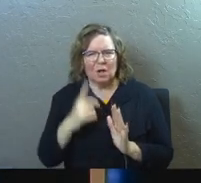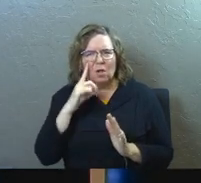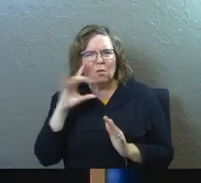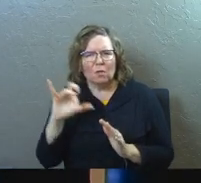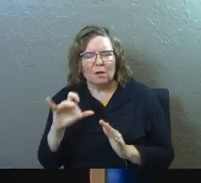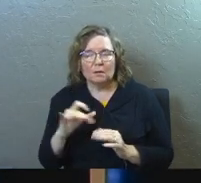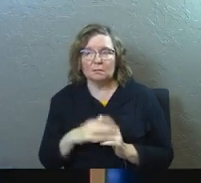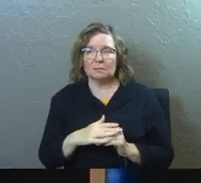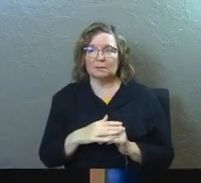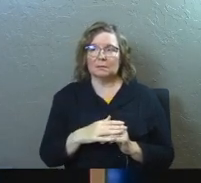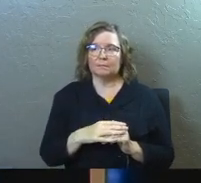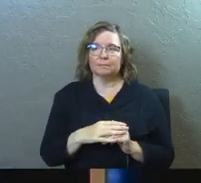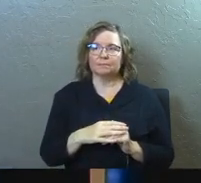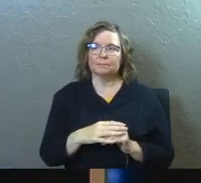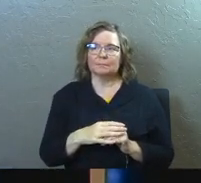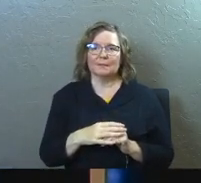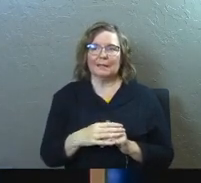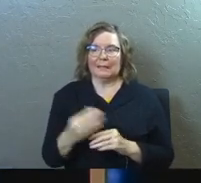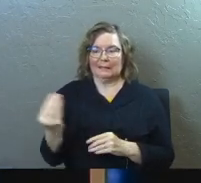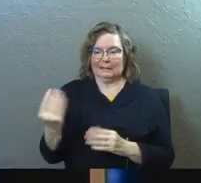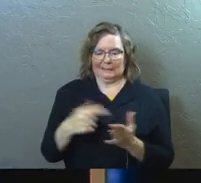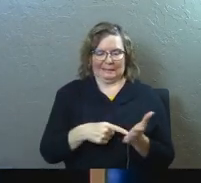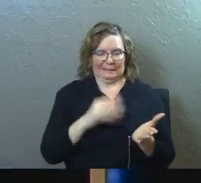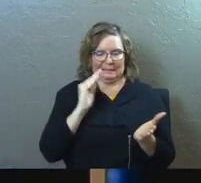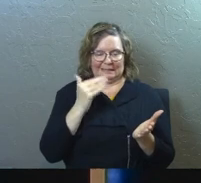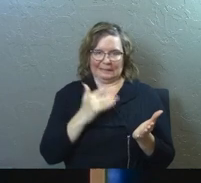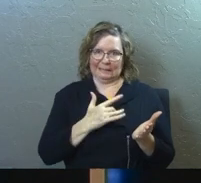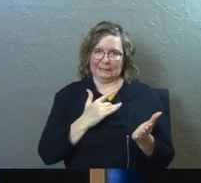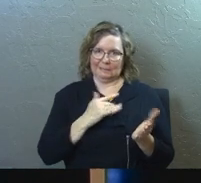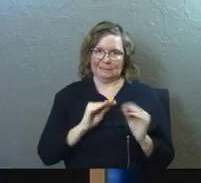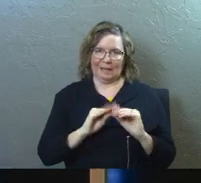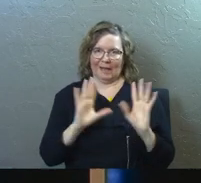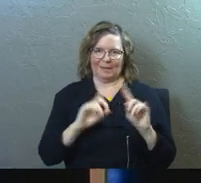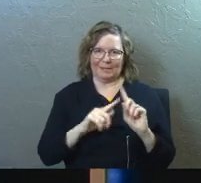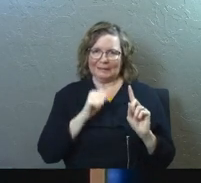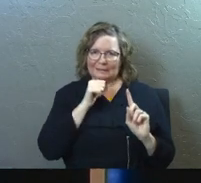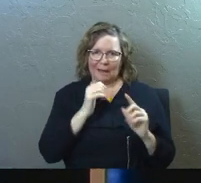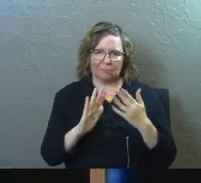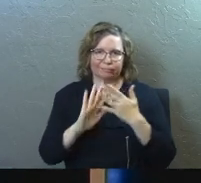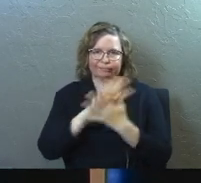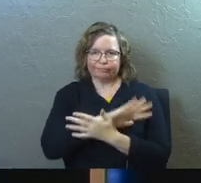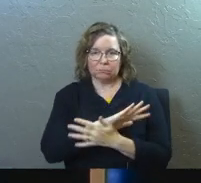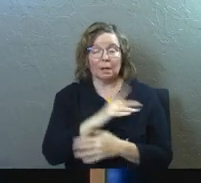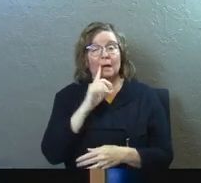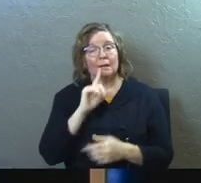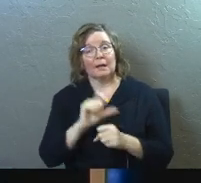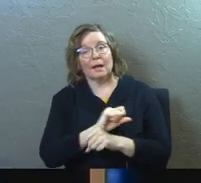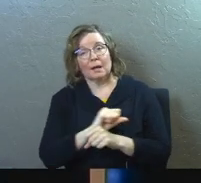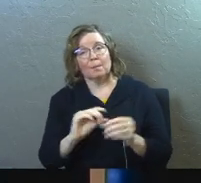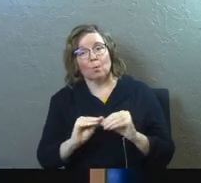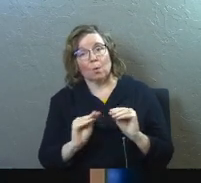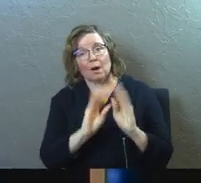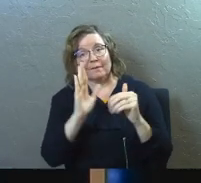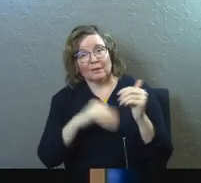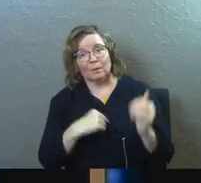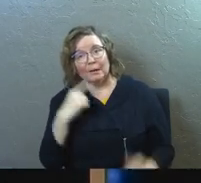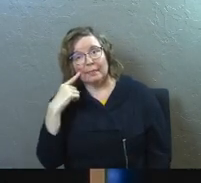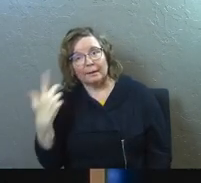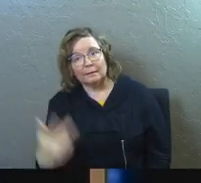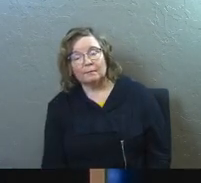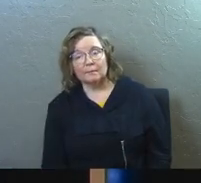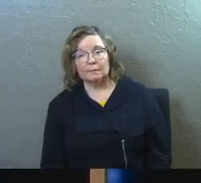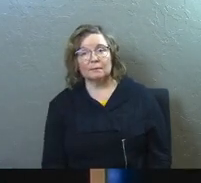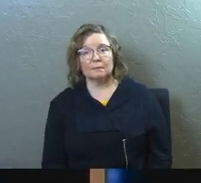It just tells me as if it's obvious and sometimes it doesn't feel obvious. I think it's actually more obvious than we think it is.